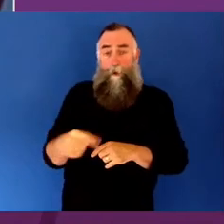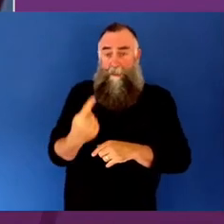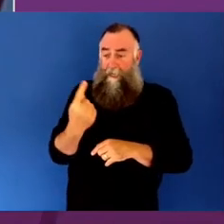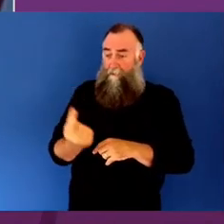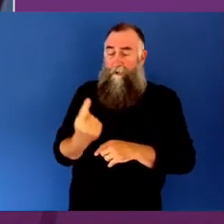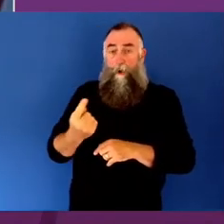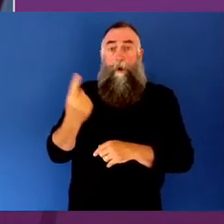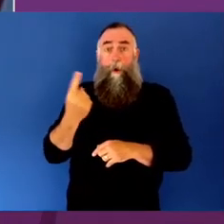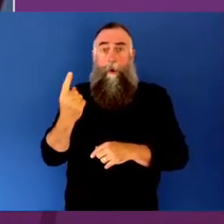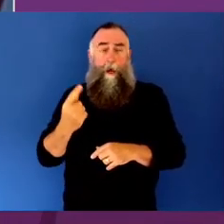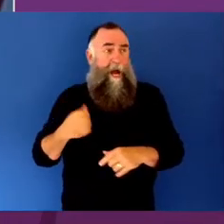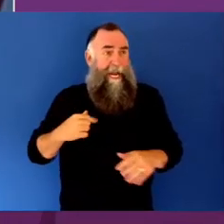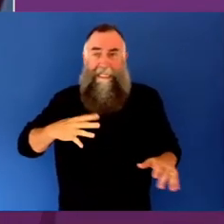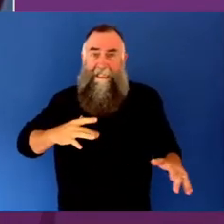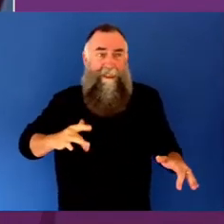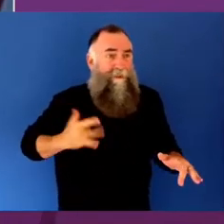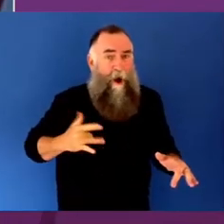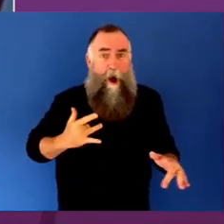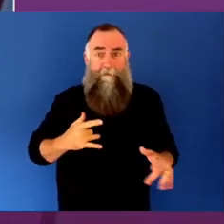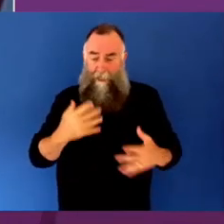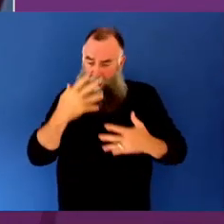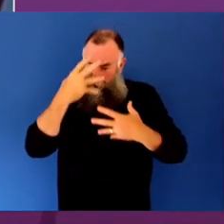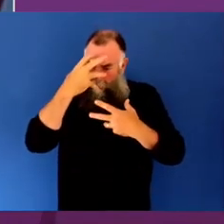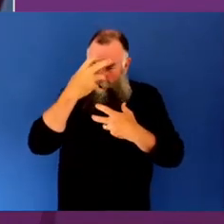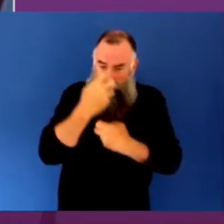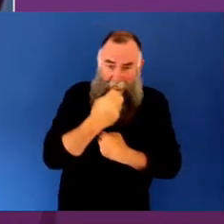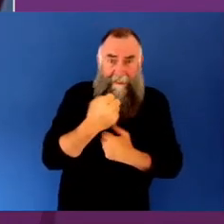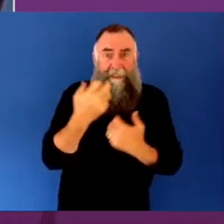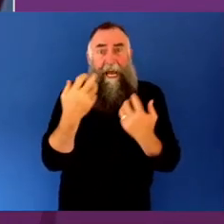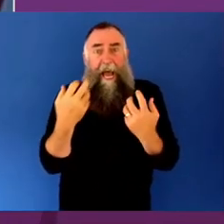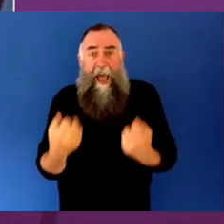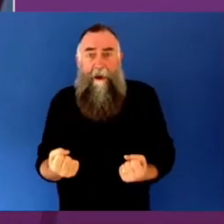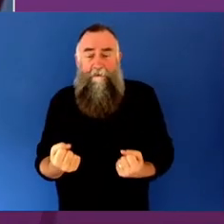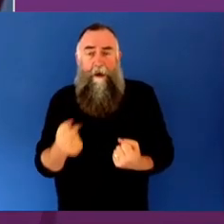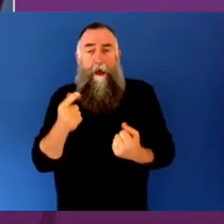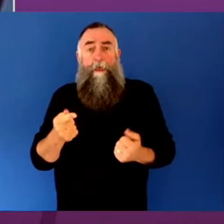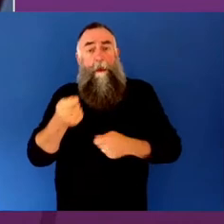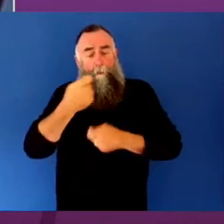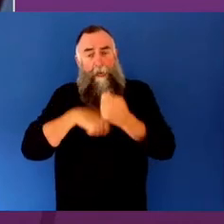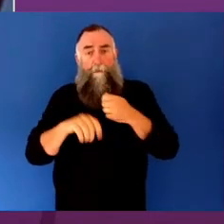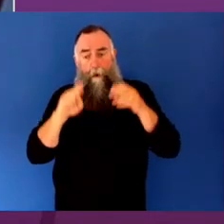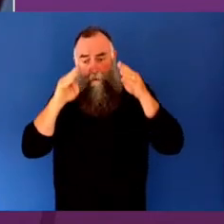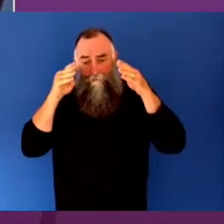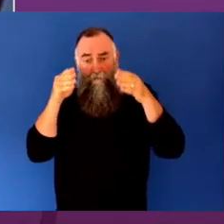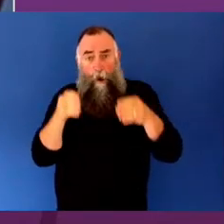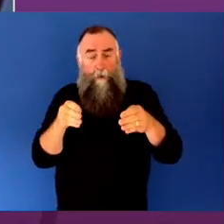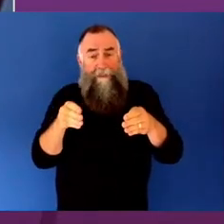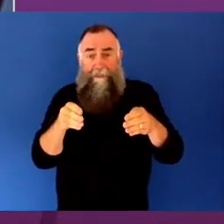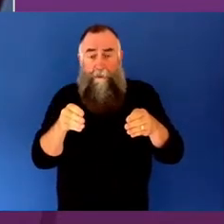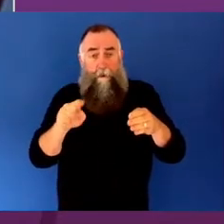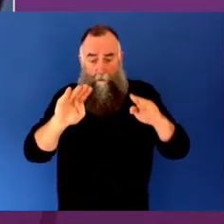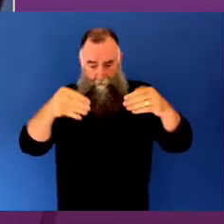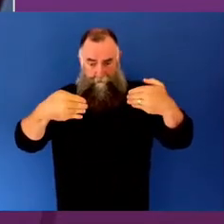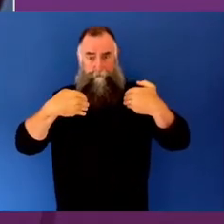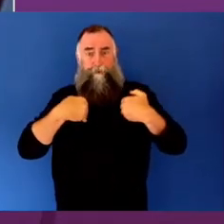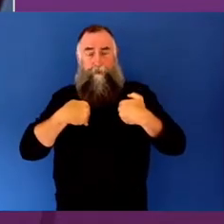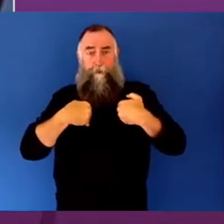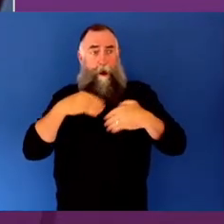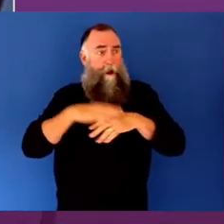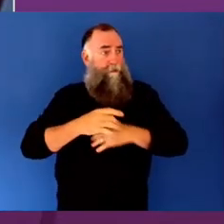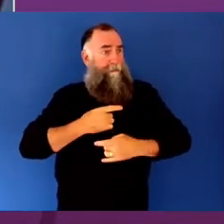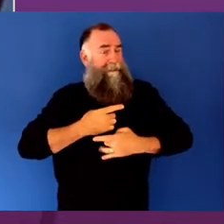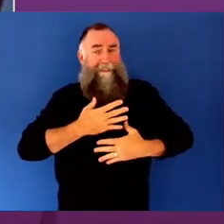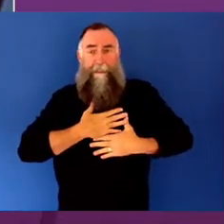mode, who's stressed, has a tendency to focus exclusively on themselves, their environment, linear